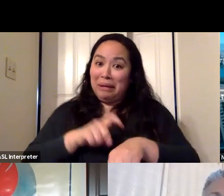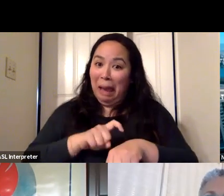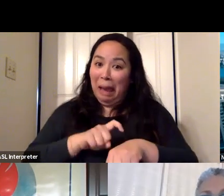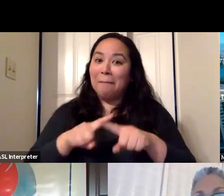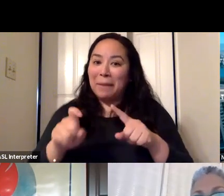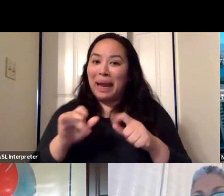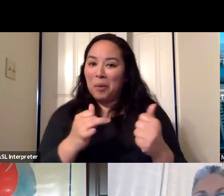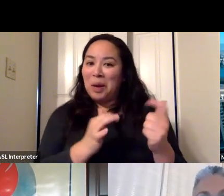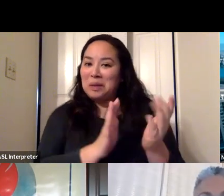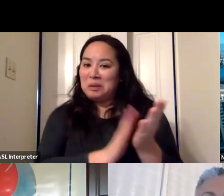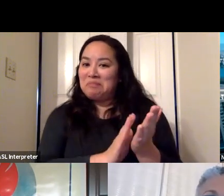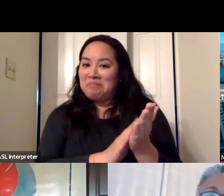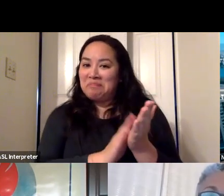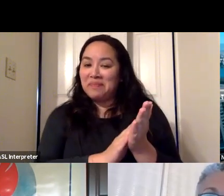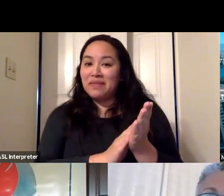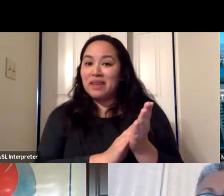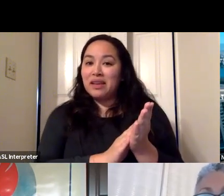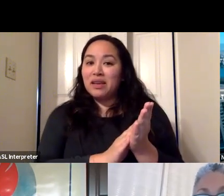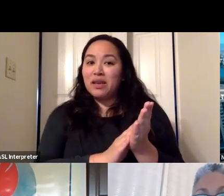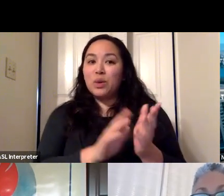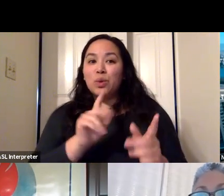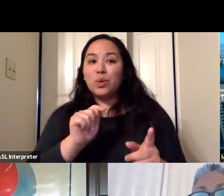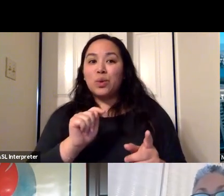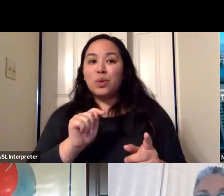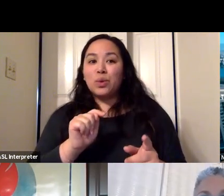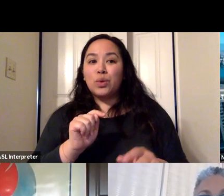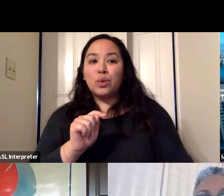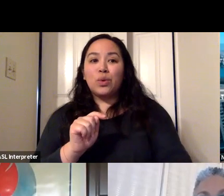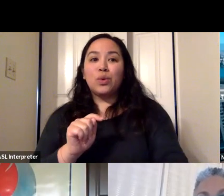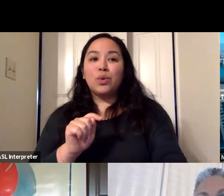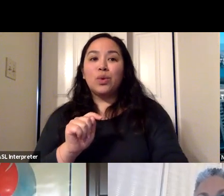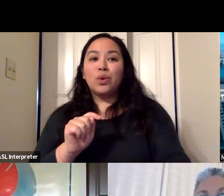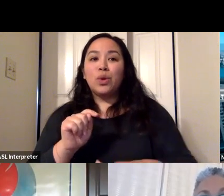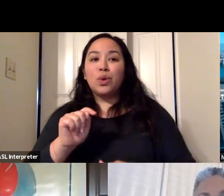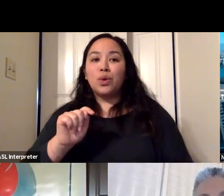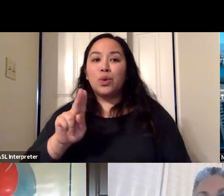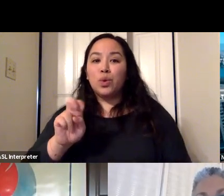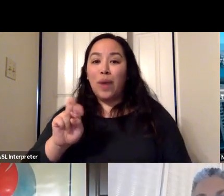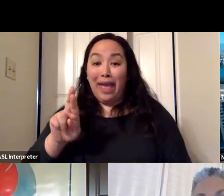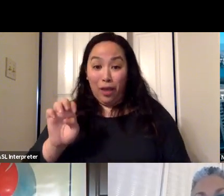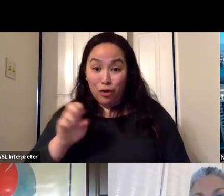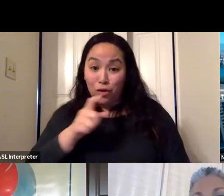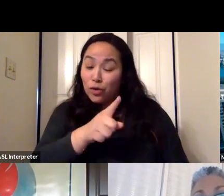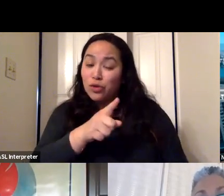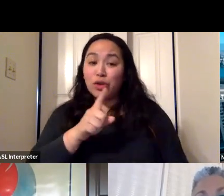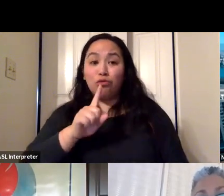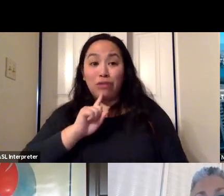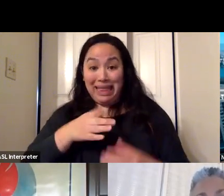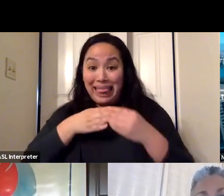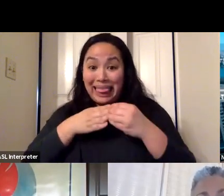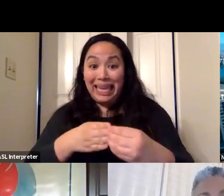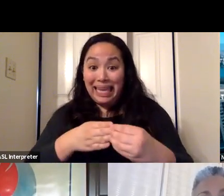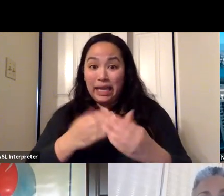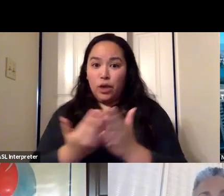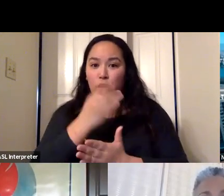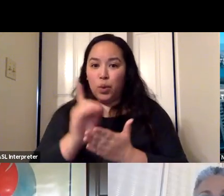and give a shout out to to Wary Anderson for really leading the implementation of that new design